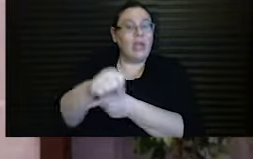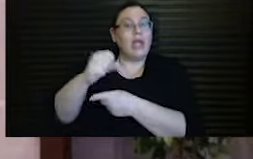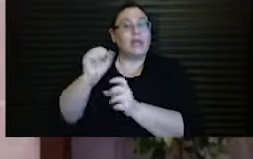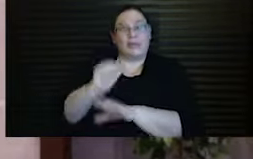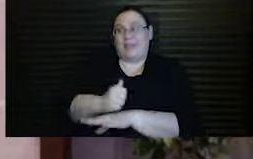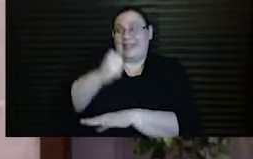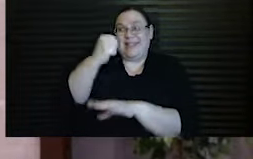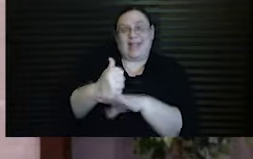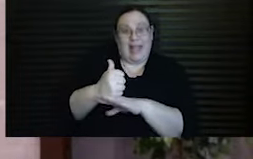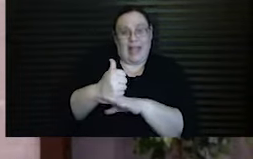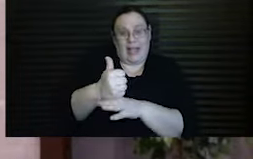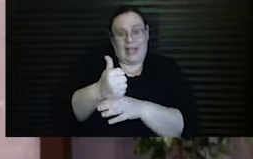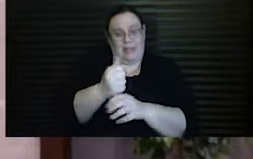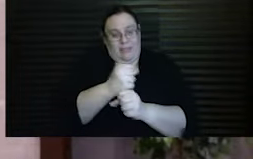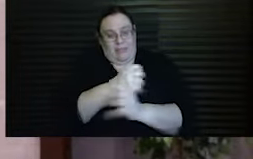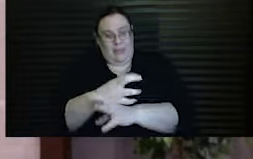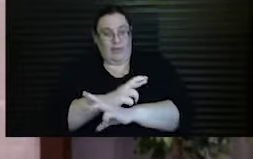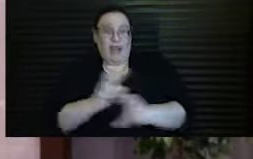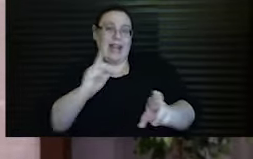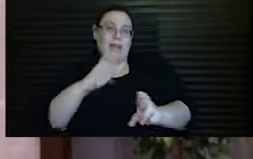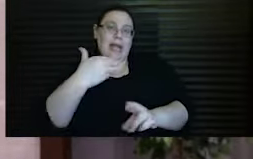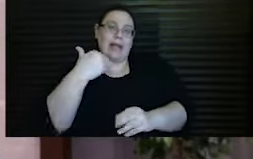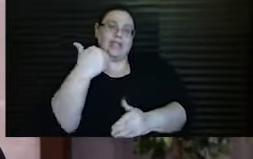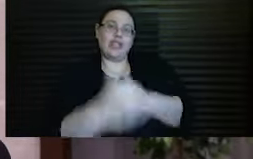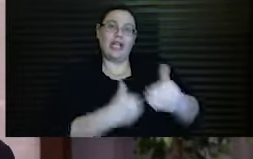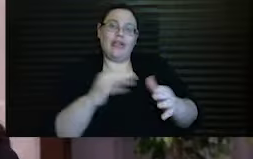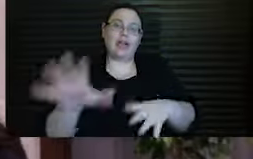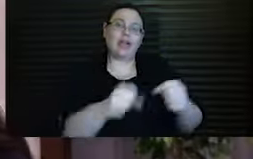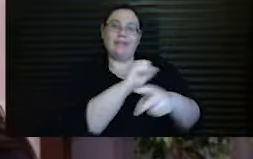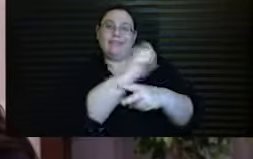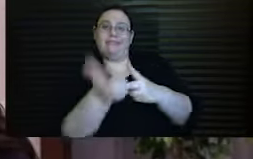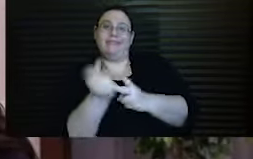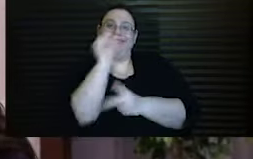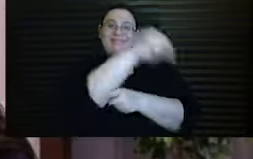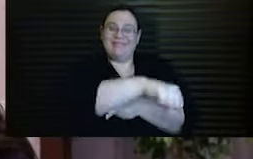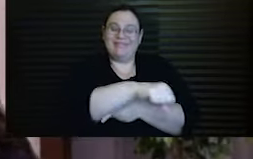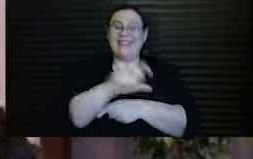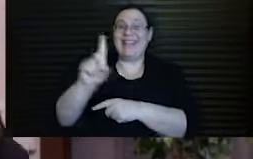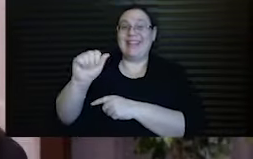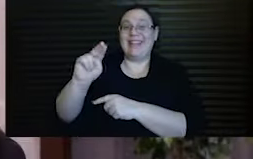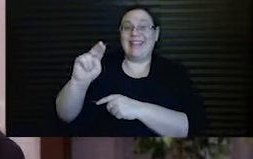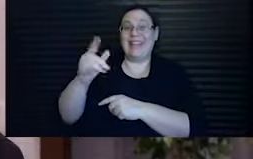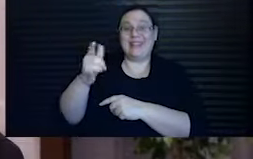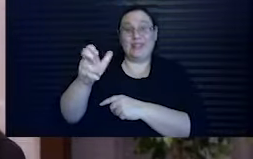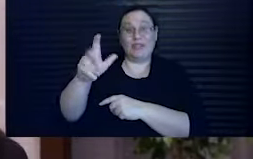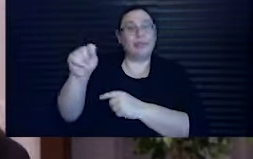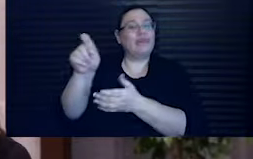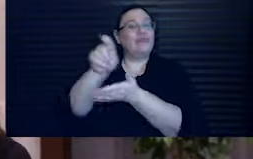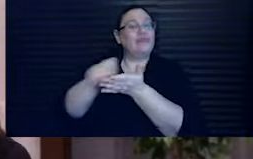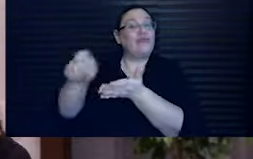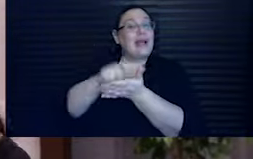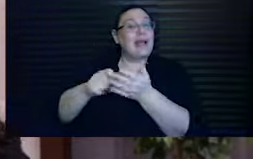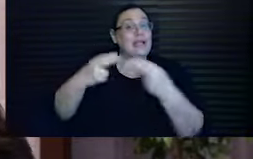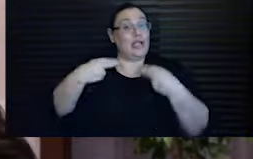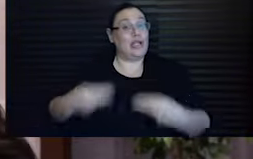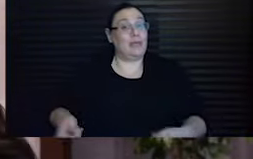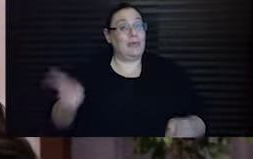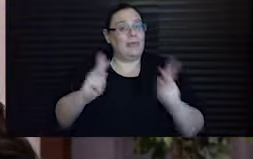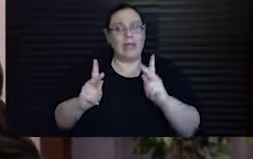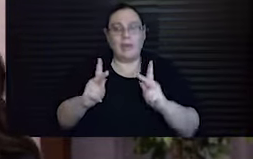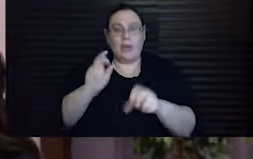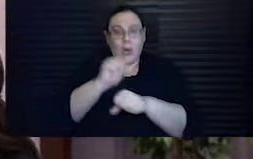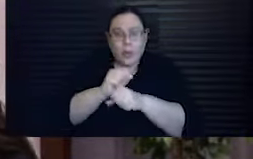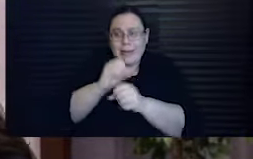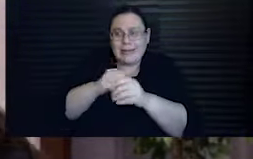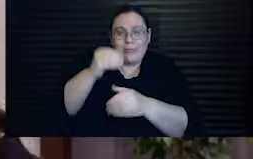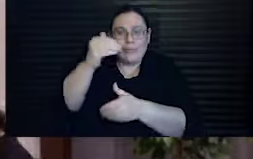for the next generation to do so. Dan Gilbert, who's a Harvard psychologist, writes that human beings are works in progress